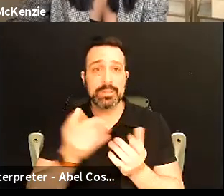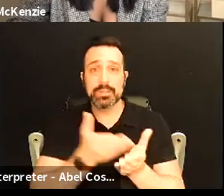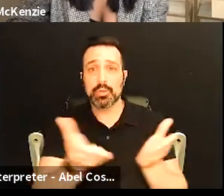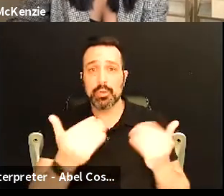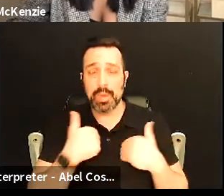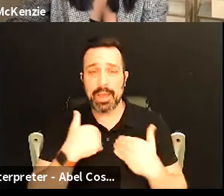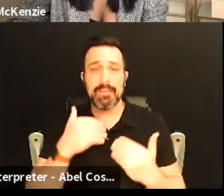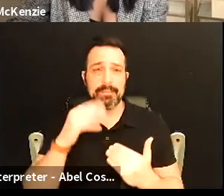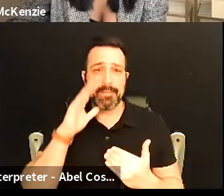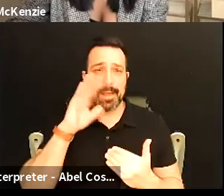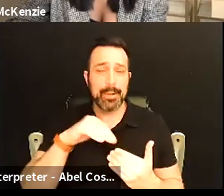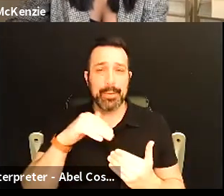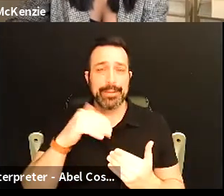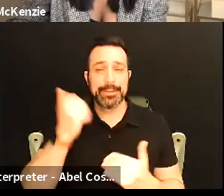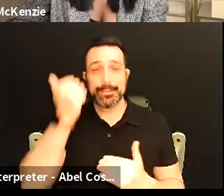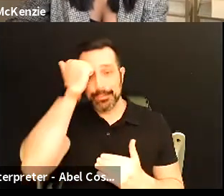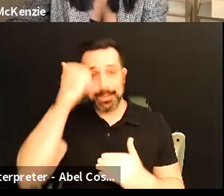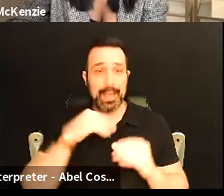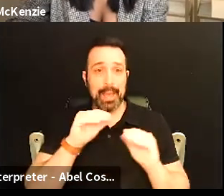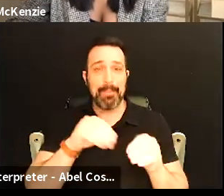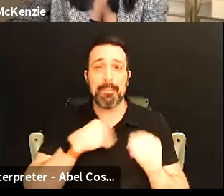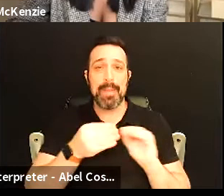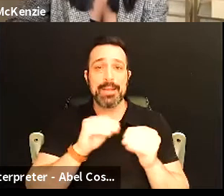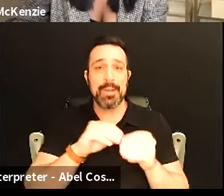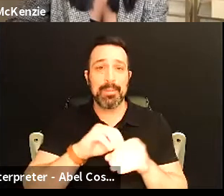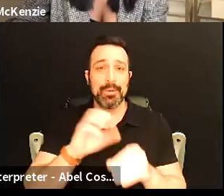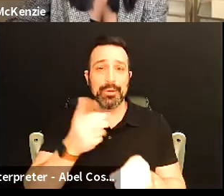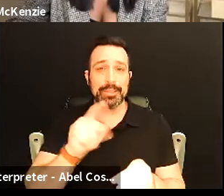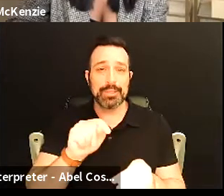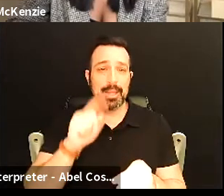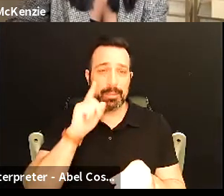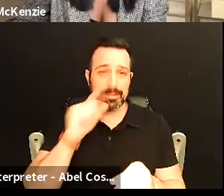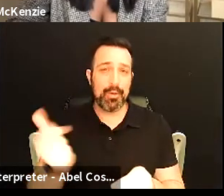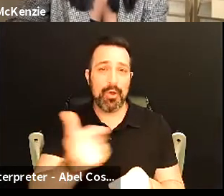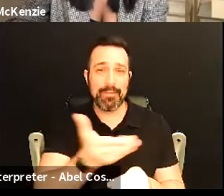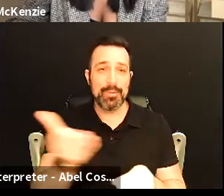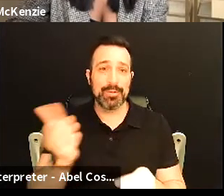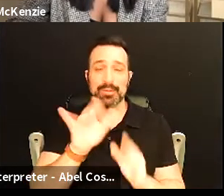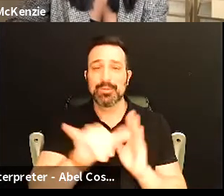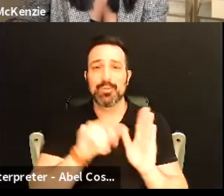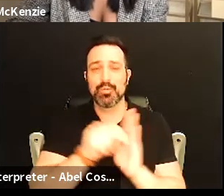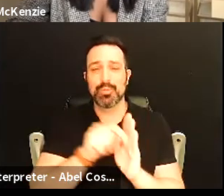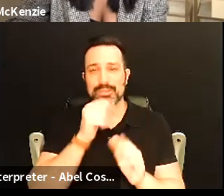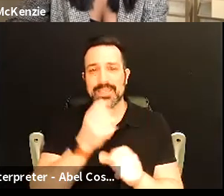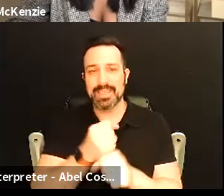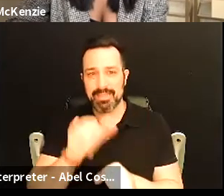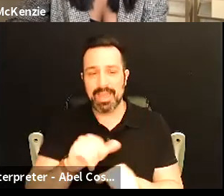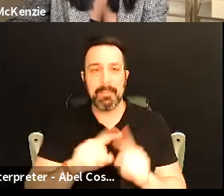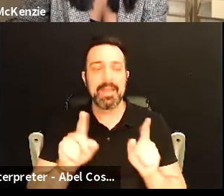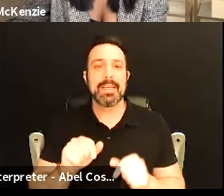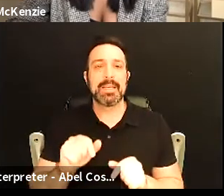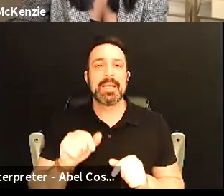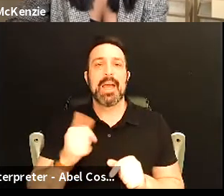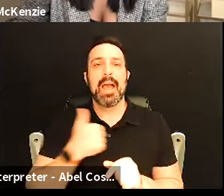realized stupidly i put my number in the chat but that was for tall of you so the the youtubers didn't get that um but anyway